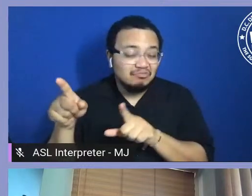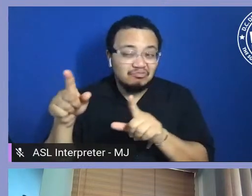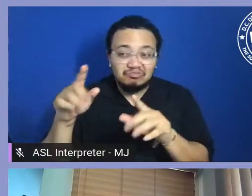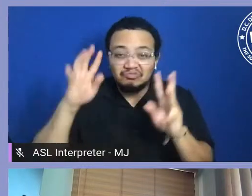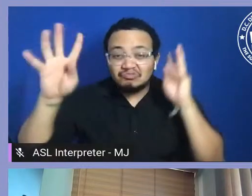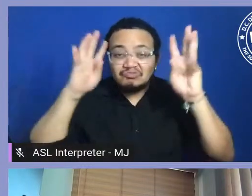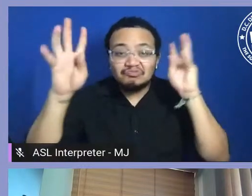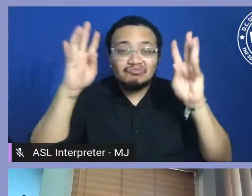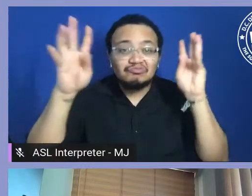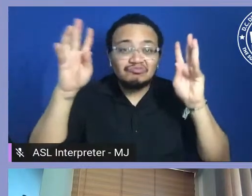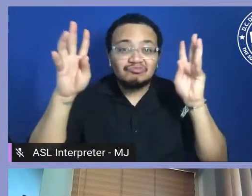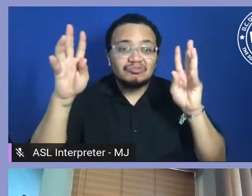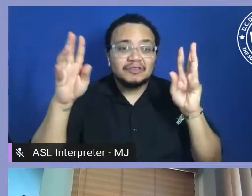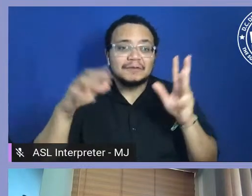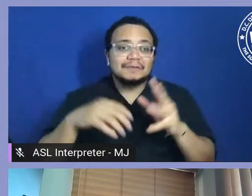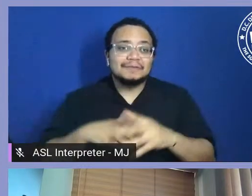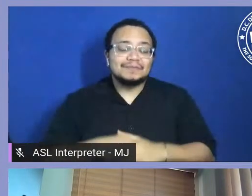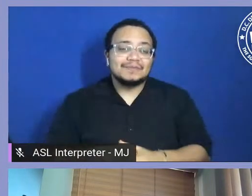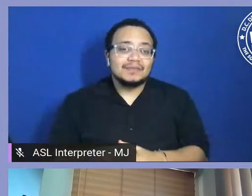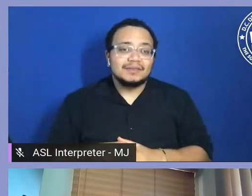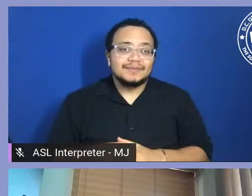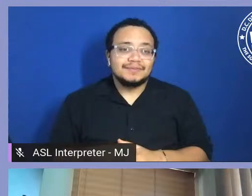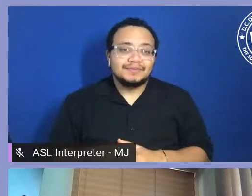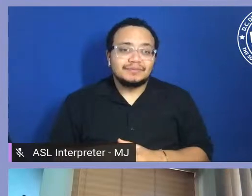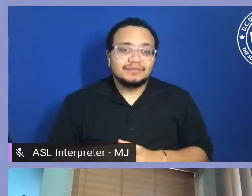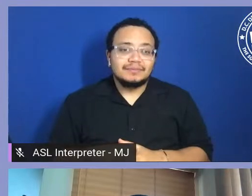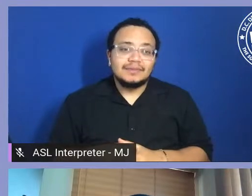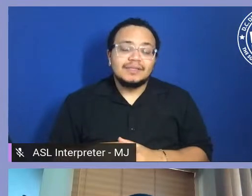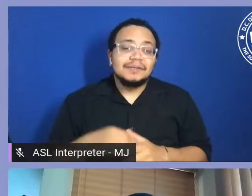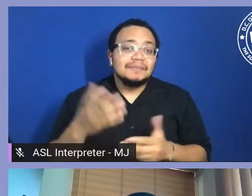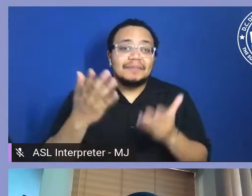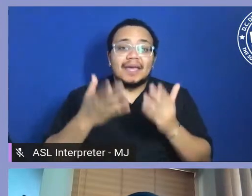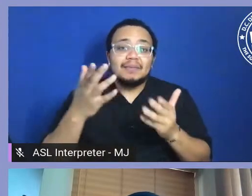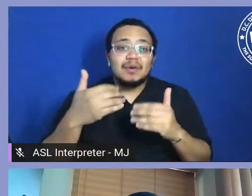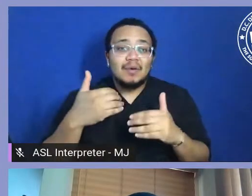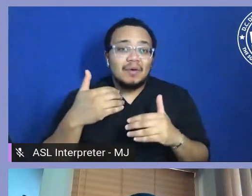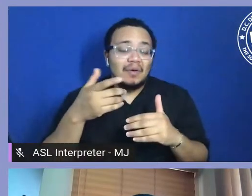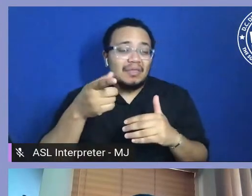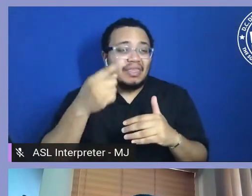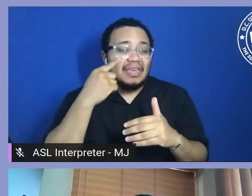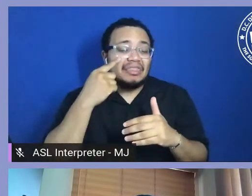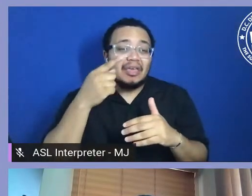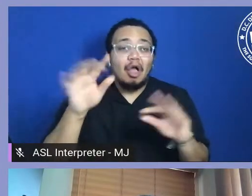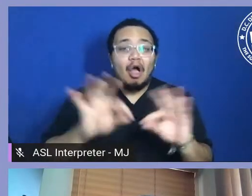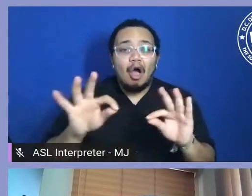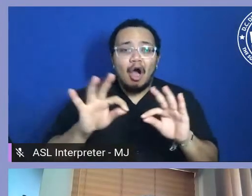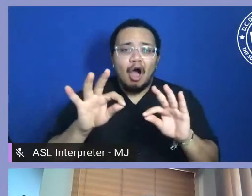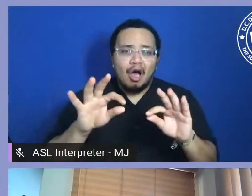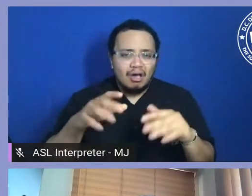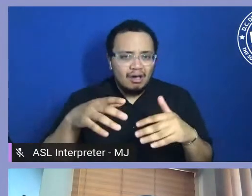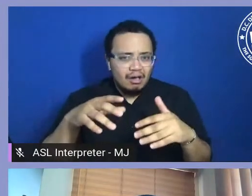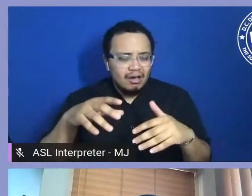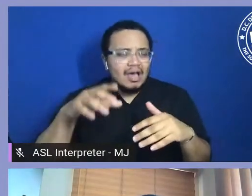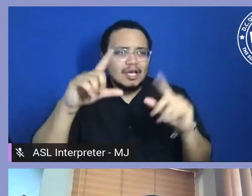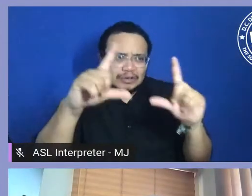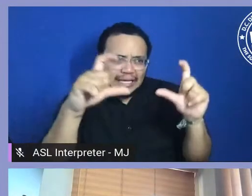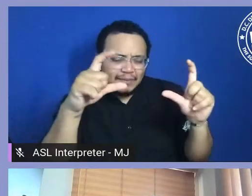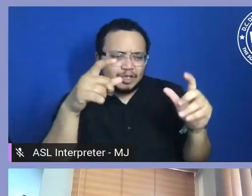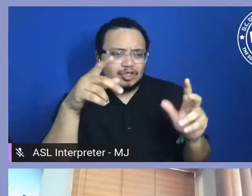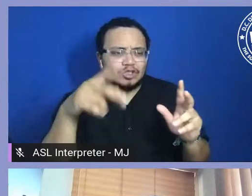somebody challenges you. What is that? Don't look like nothing. You have to have a good, succinct answer about what that is.